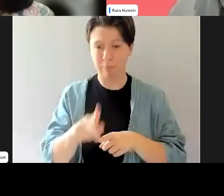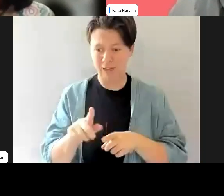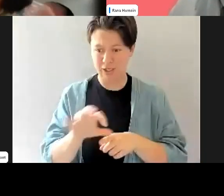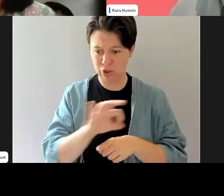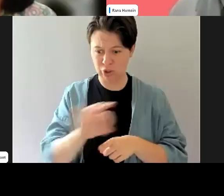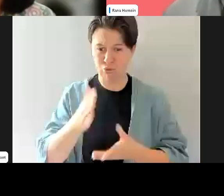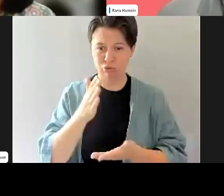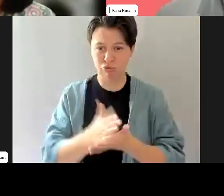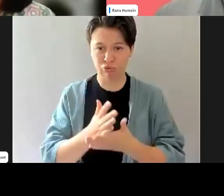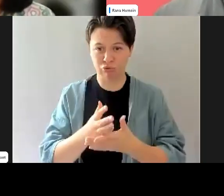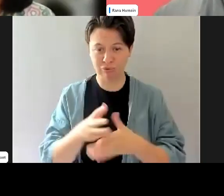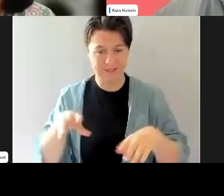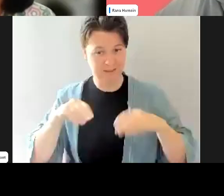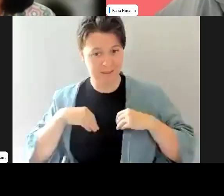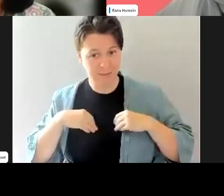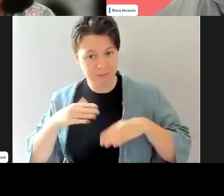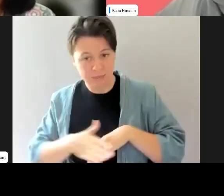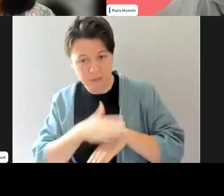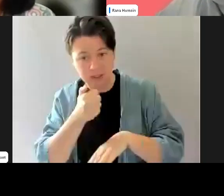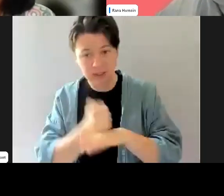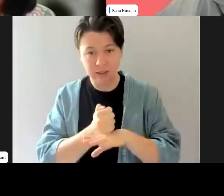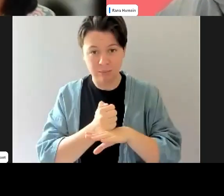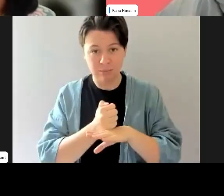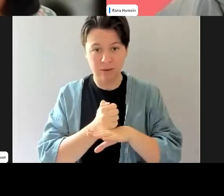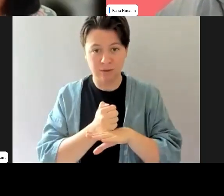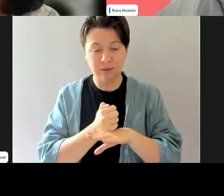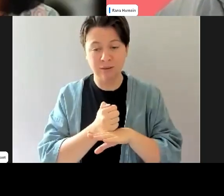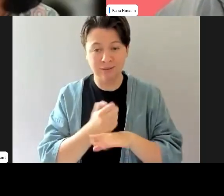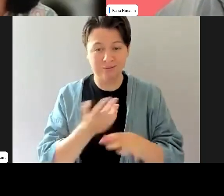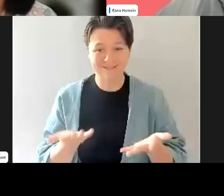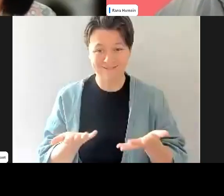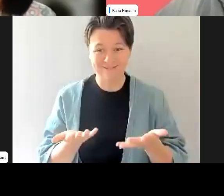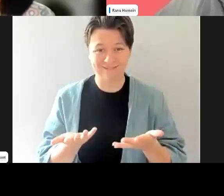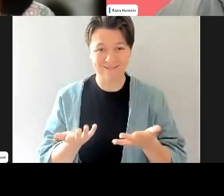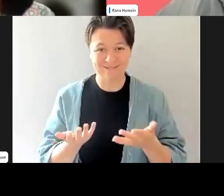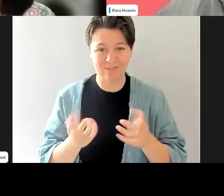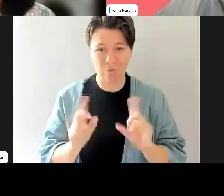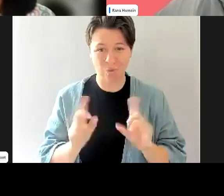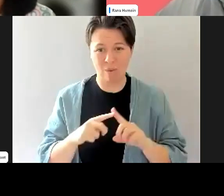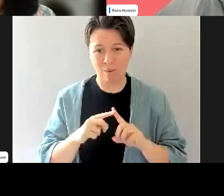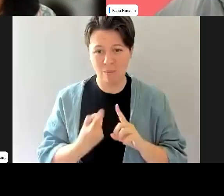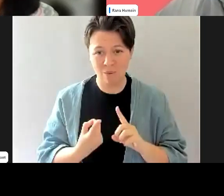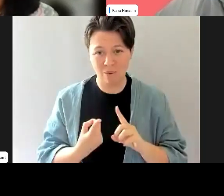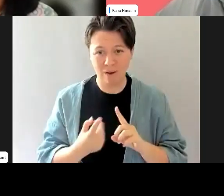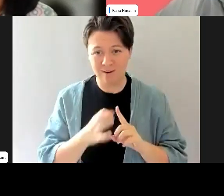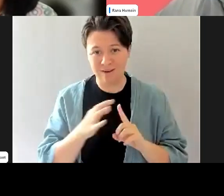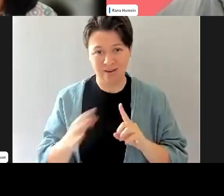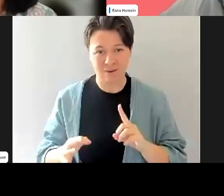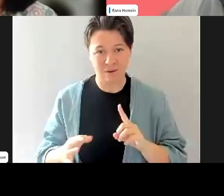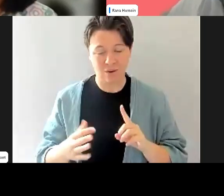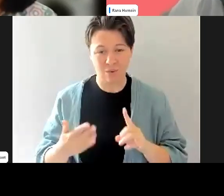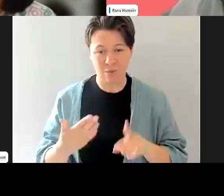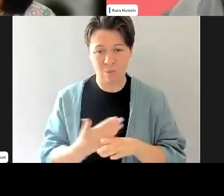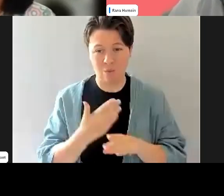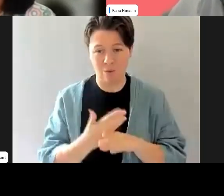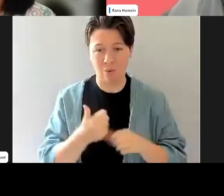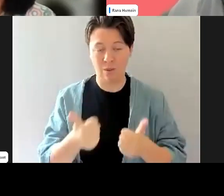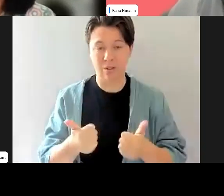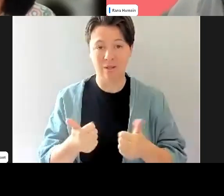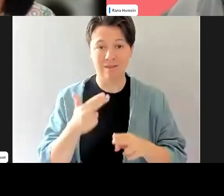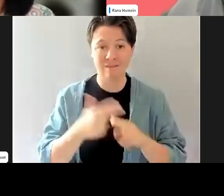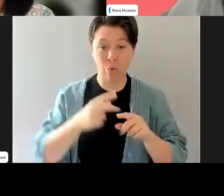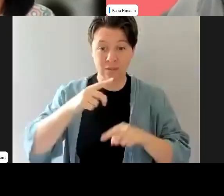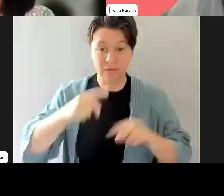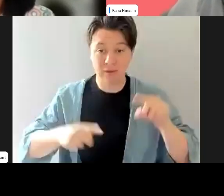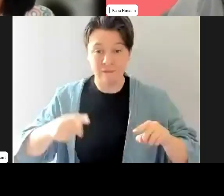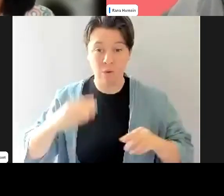there's no system and, you know, the system doesn't allow for it to happen, then it really isn't going to. Um, for diverse women, it is